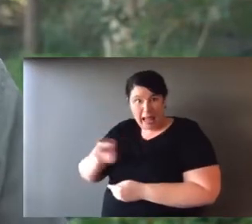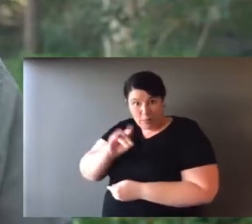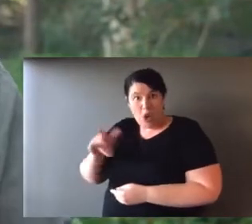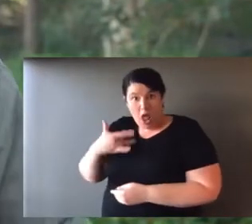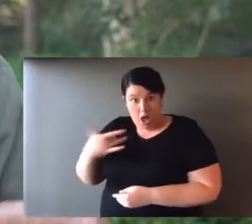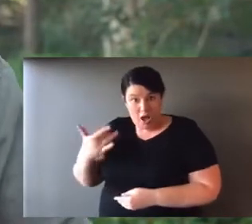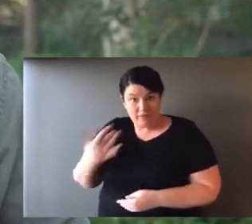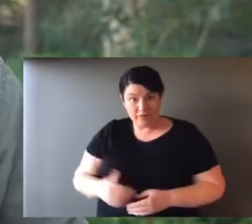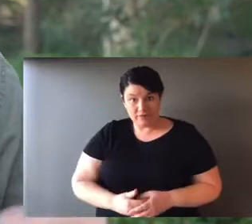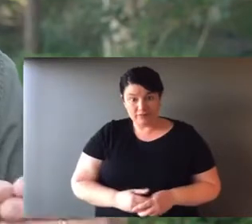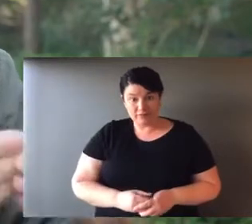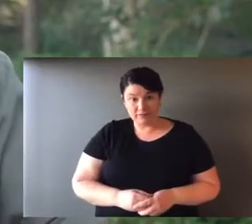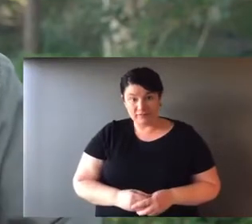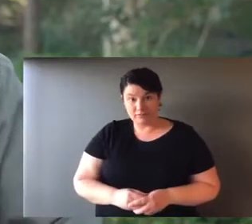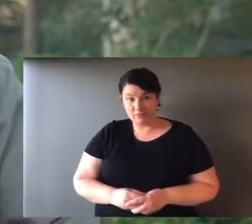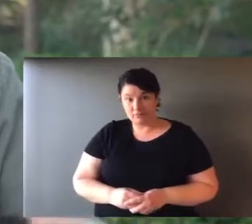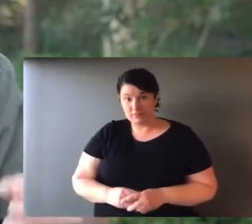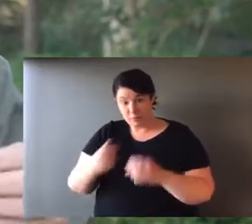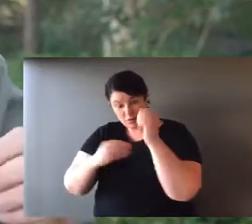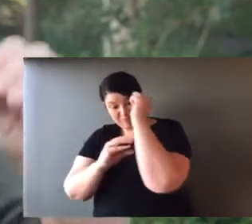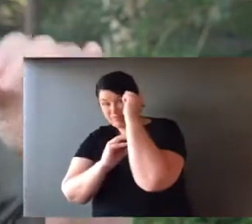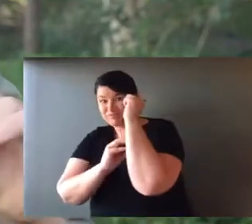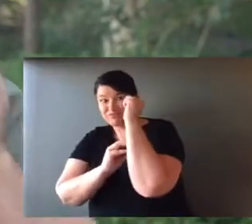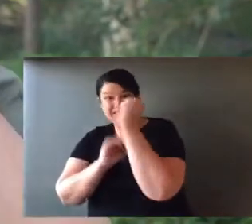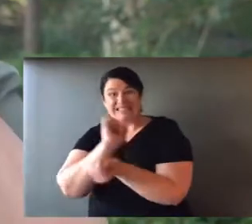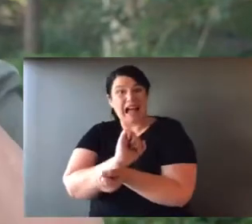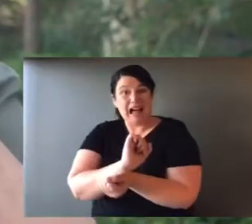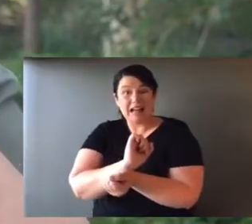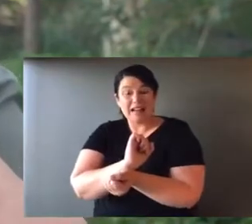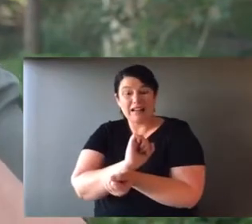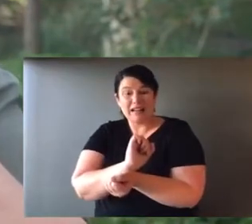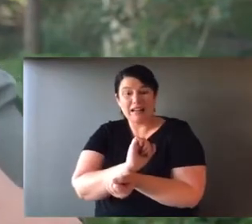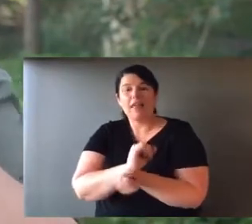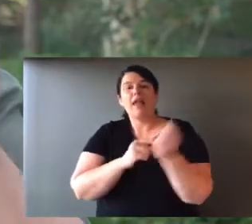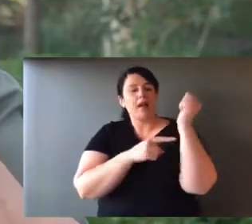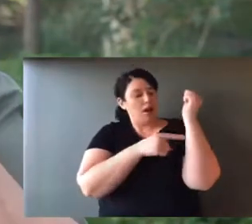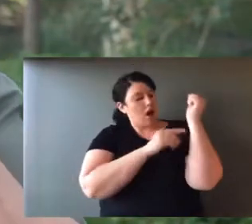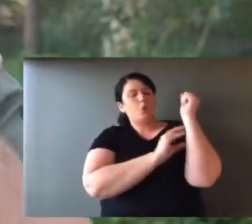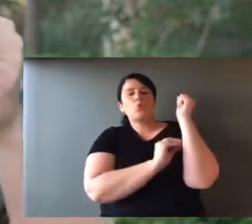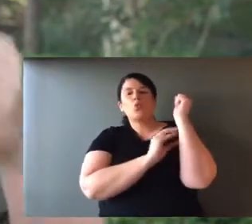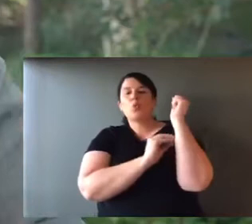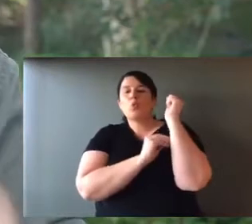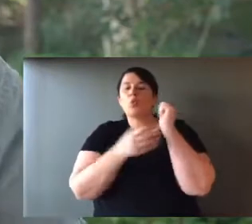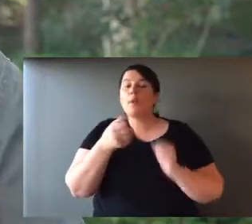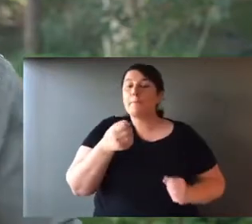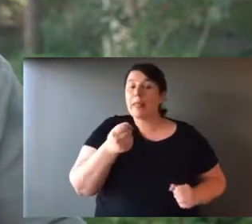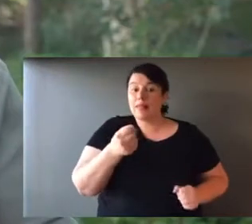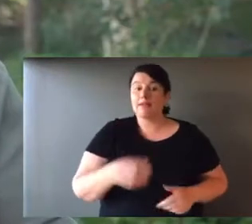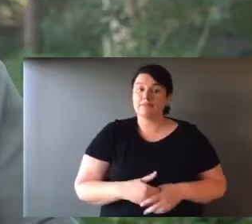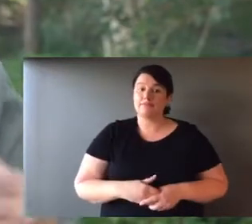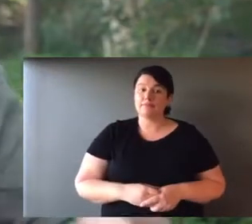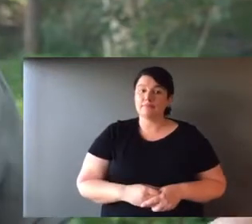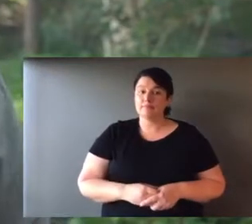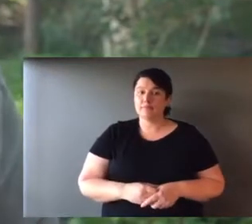saving a native wildlife's life. So that teat fuses inside the mouth. And it swells. And it begins to produce milk.